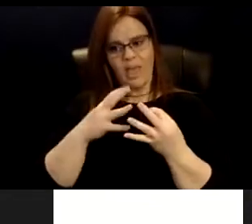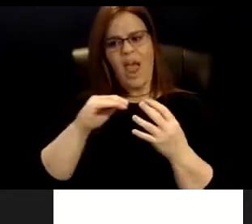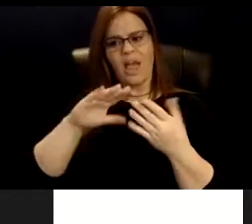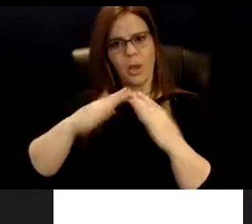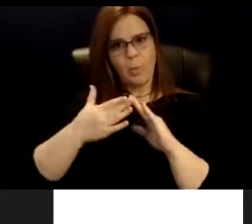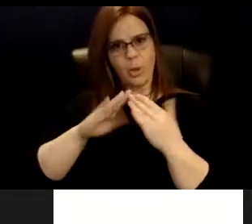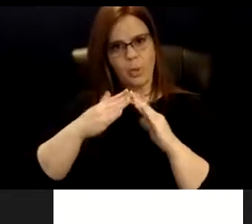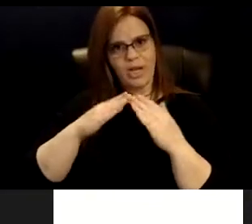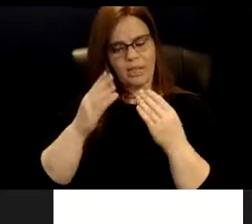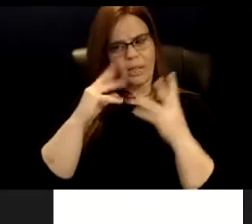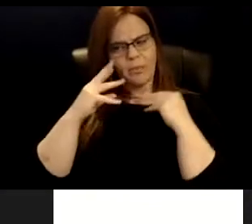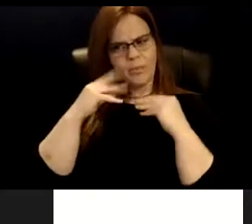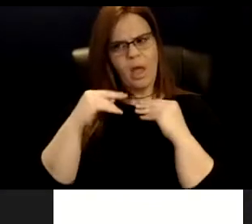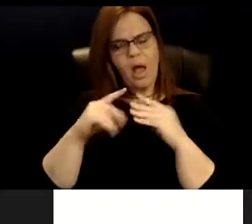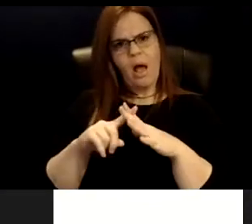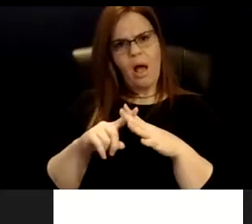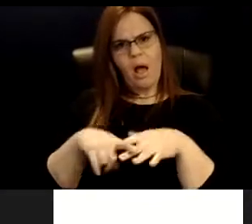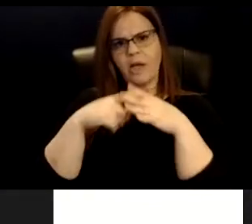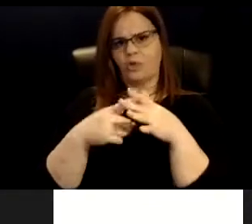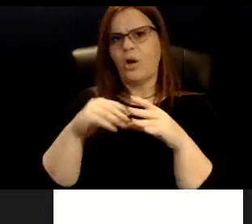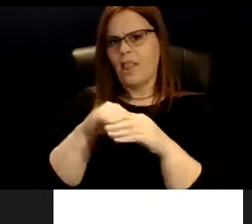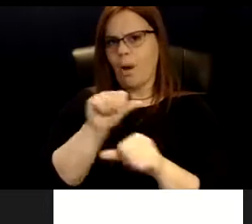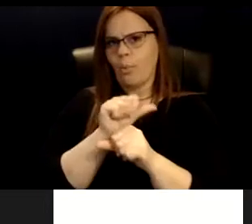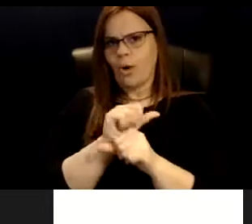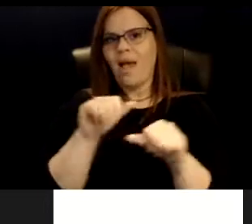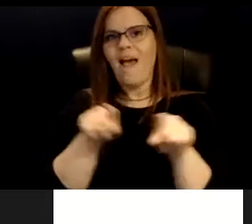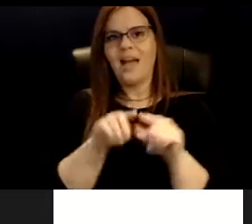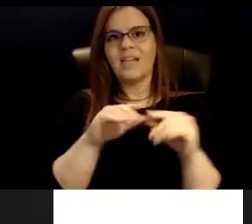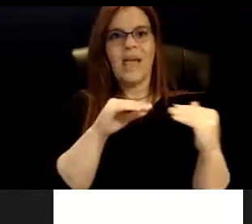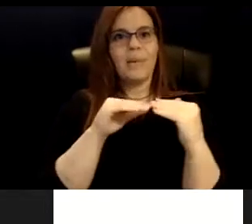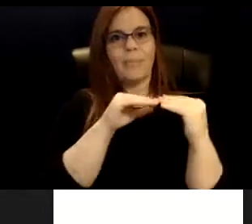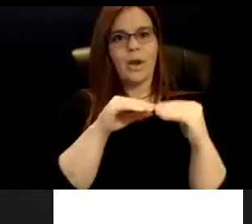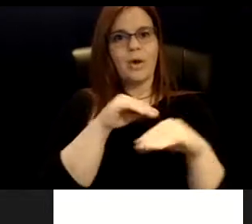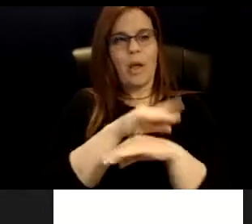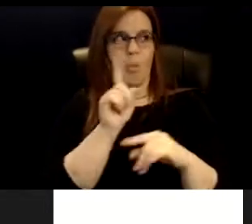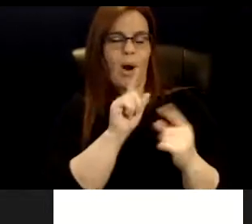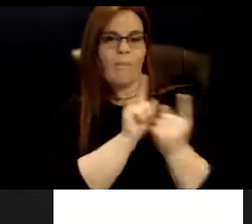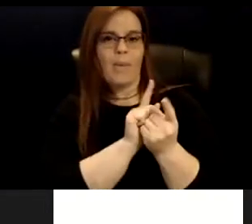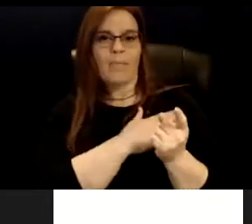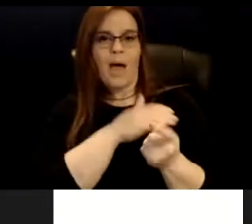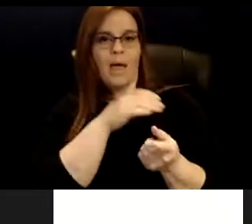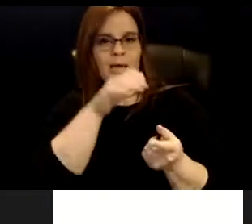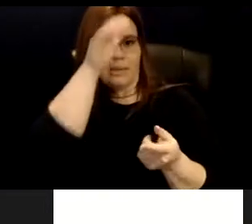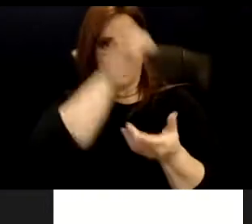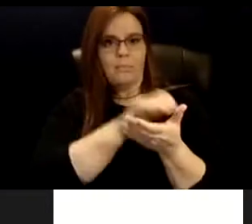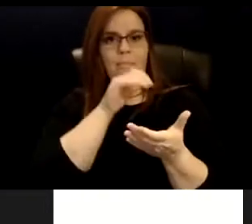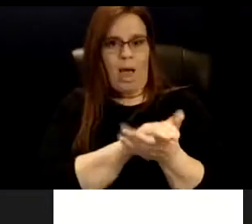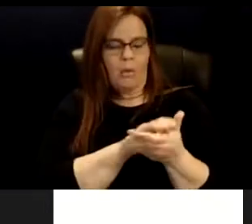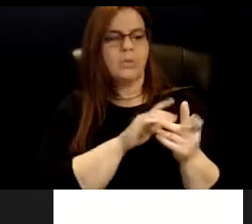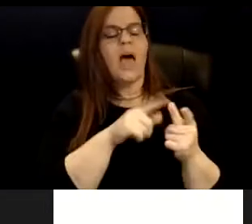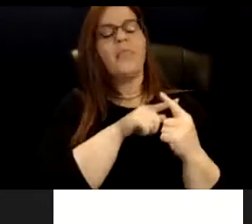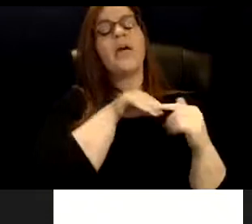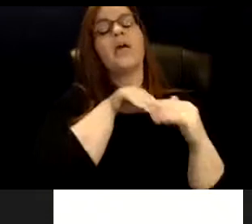through that work first starting off as a peer counselor, where I met my spouse, by the way, and then going into the work that I did